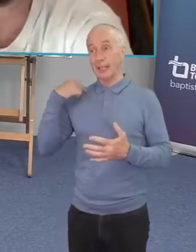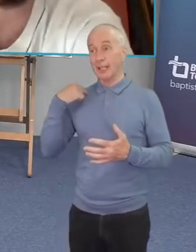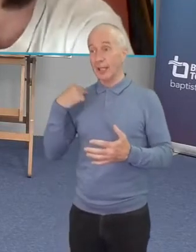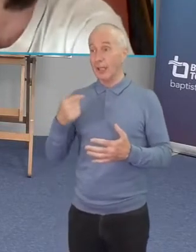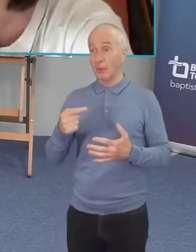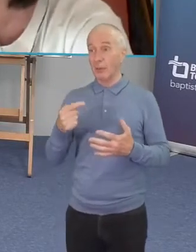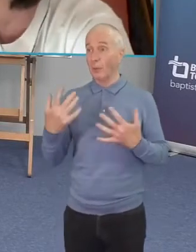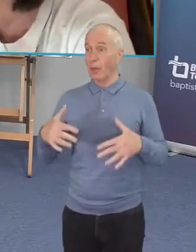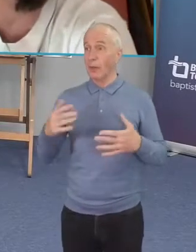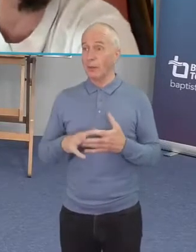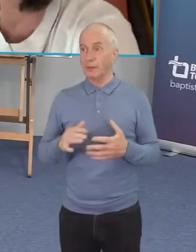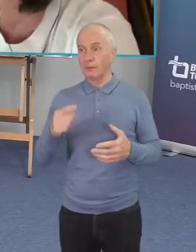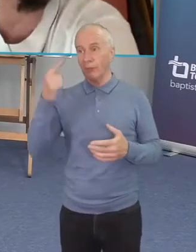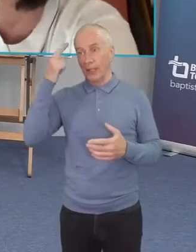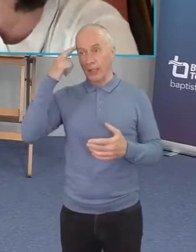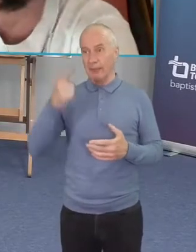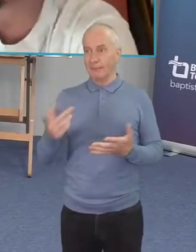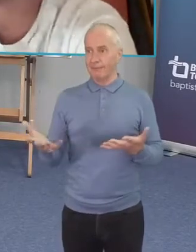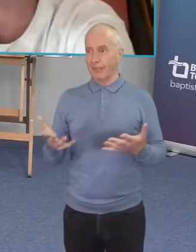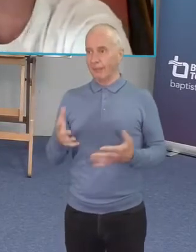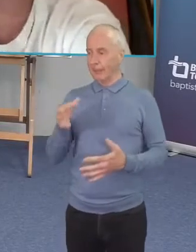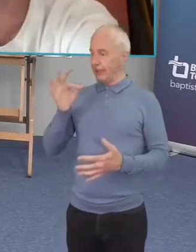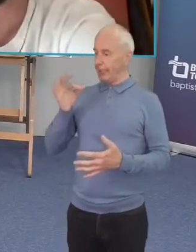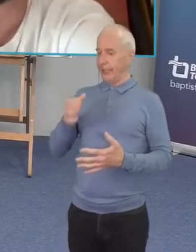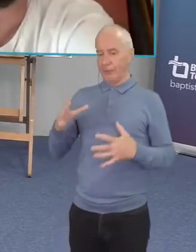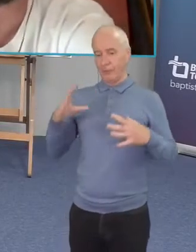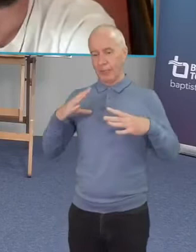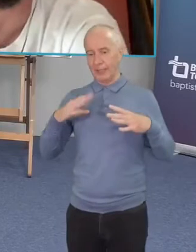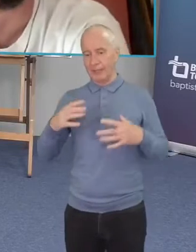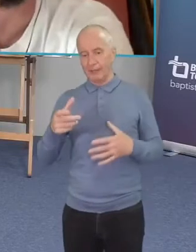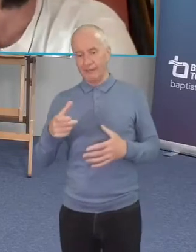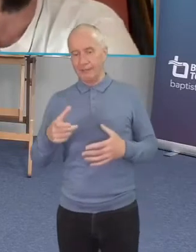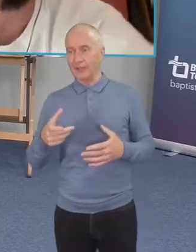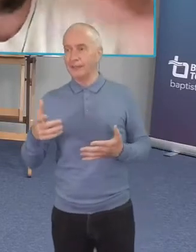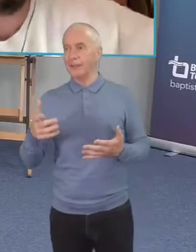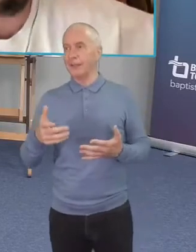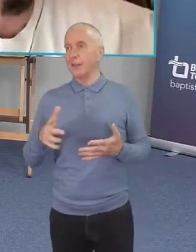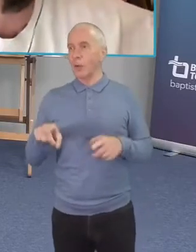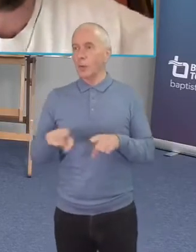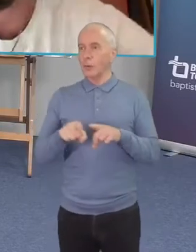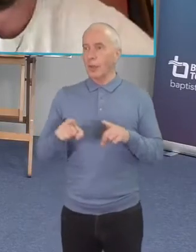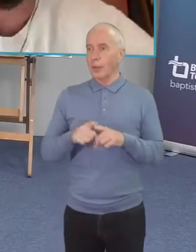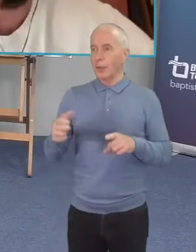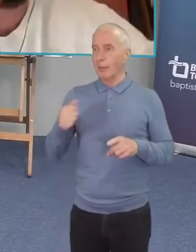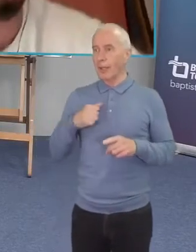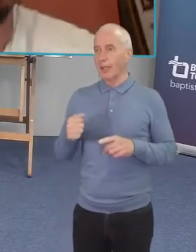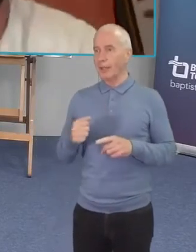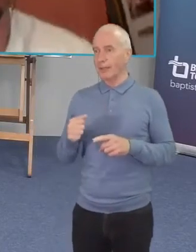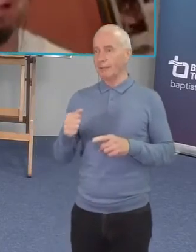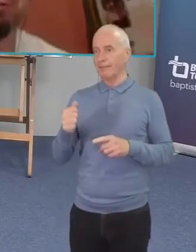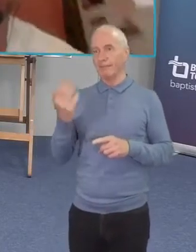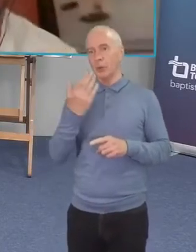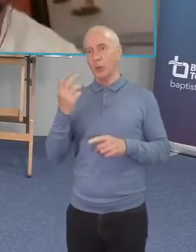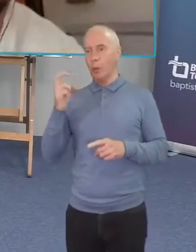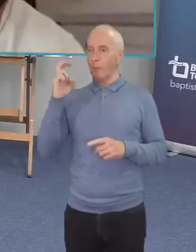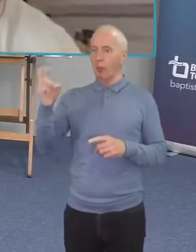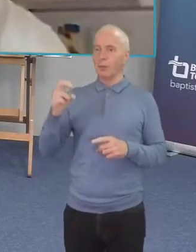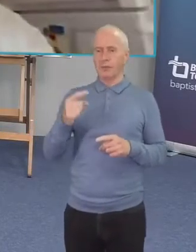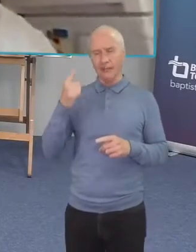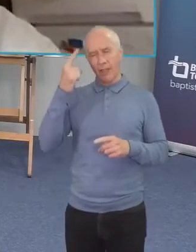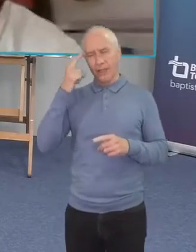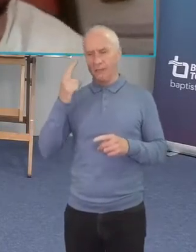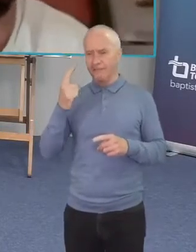you know i know my audience so i got my tea instead of my coffee here i've got my i'm on my school bus today i i think i mentioned it yesterday